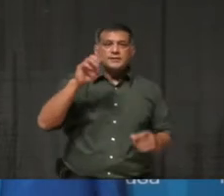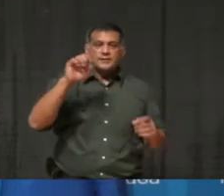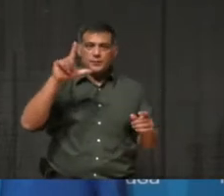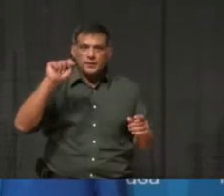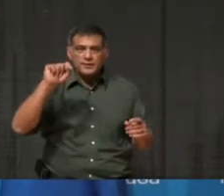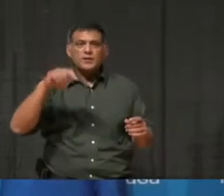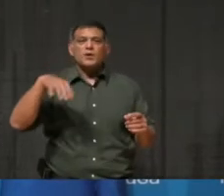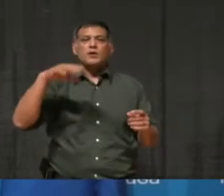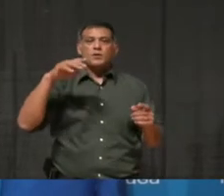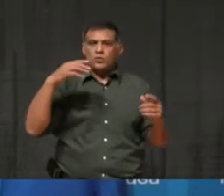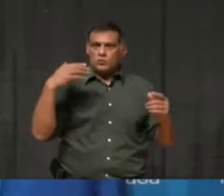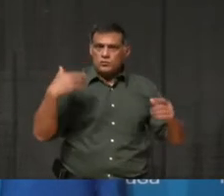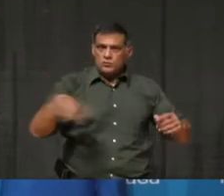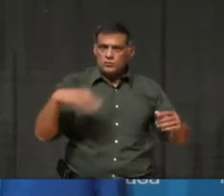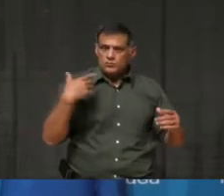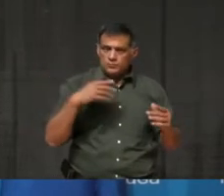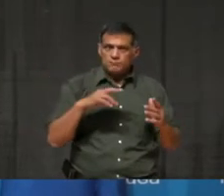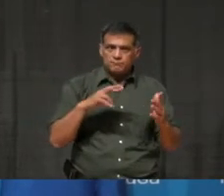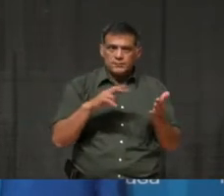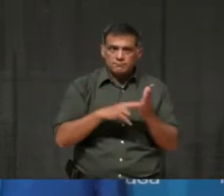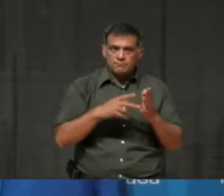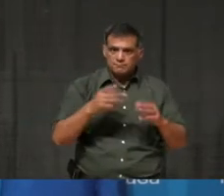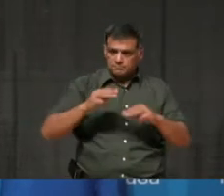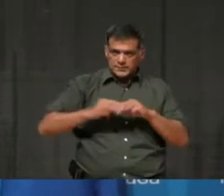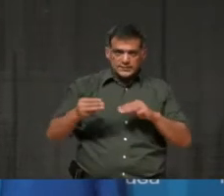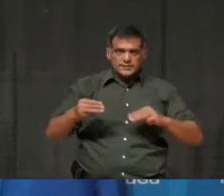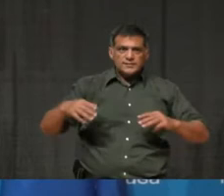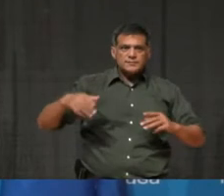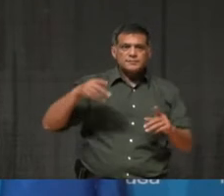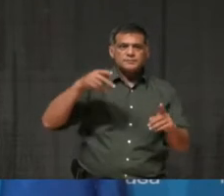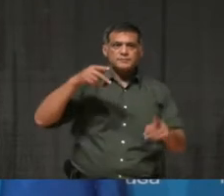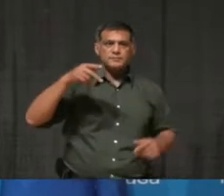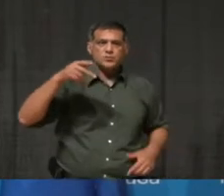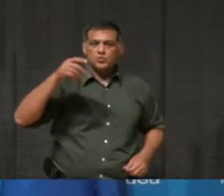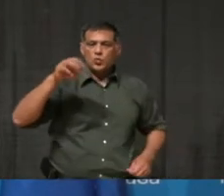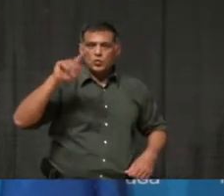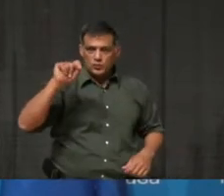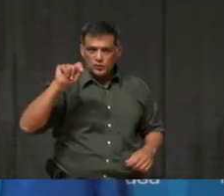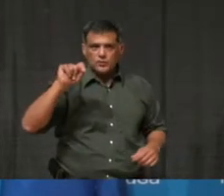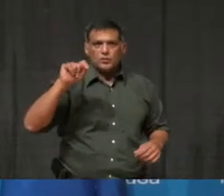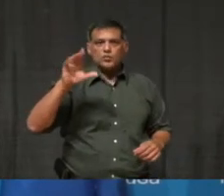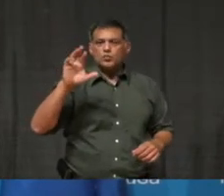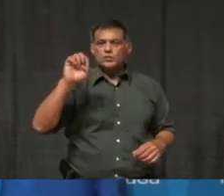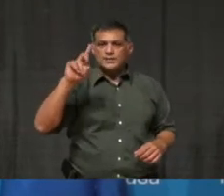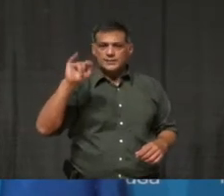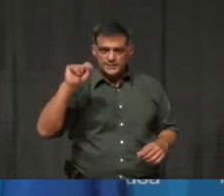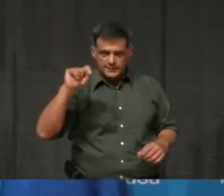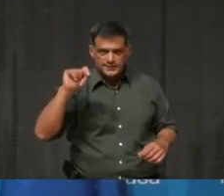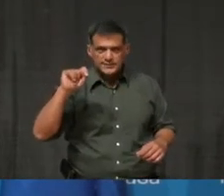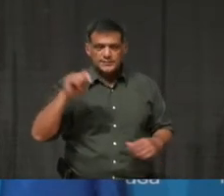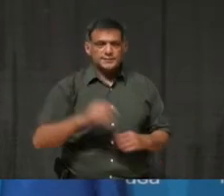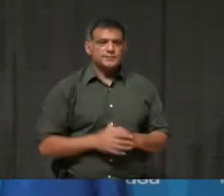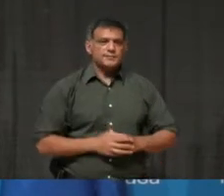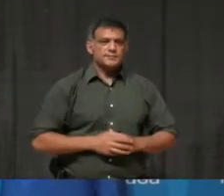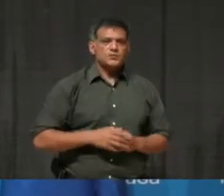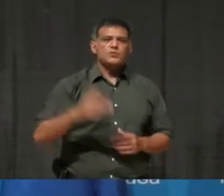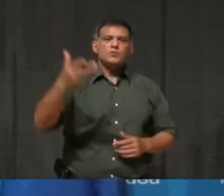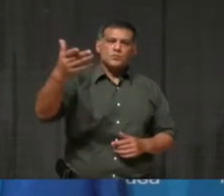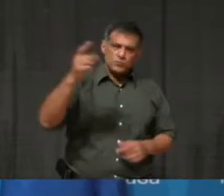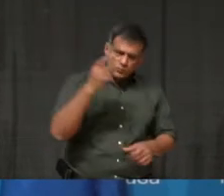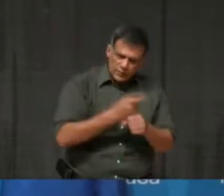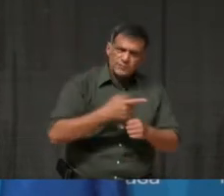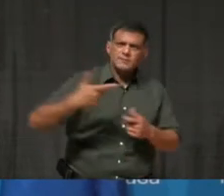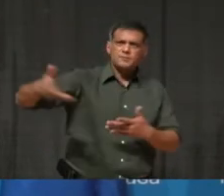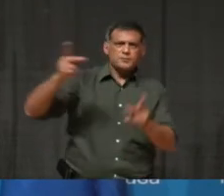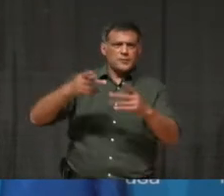real impact on me. So I invited him here today to talk to you a little bit about what he's been dealing with and why it's more important